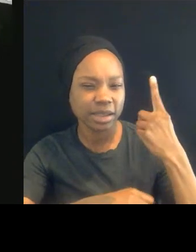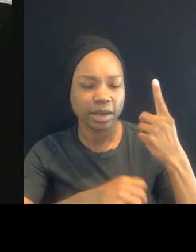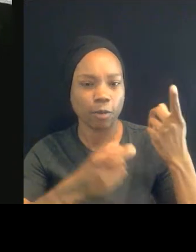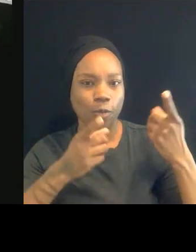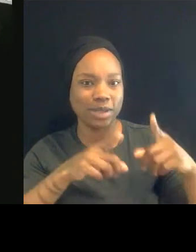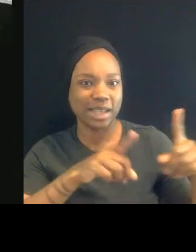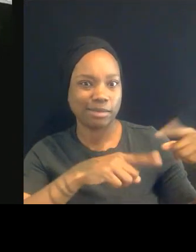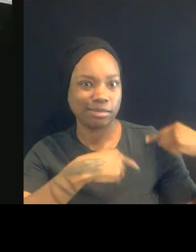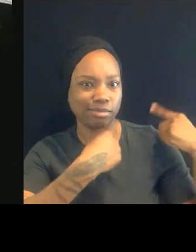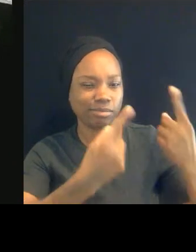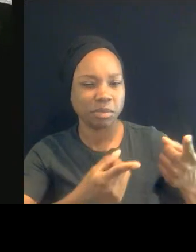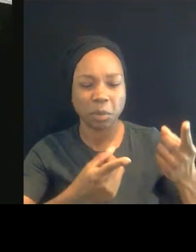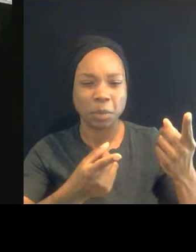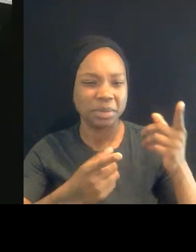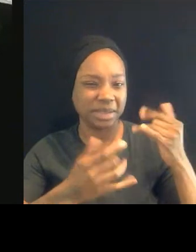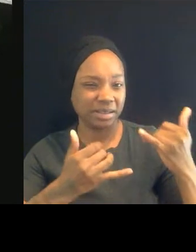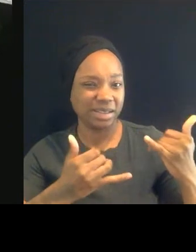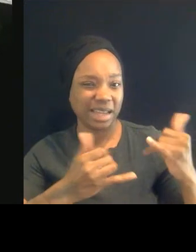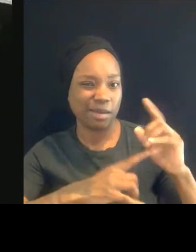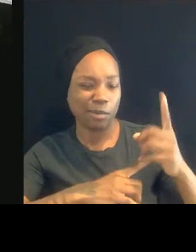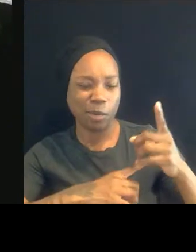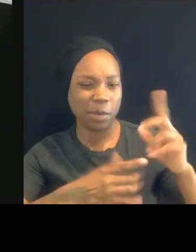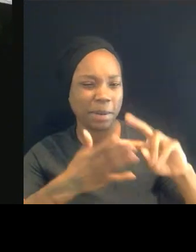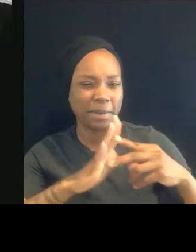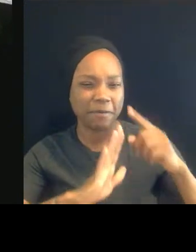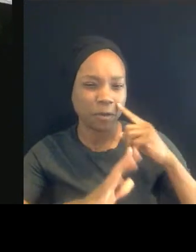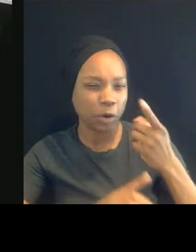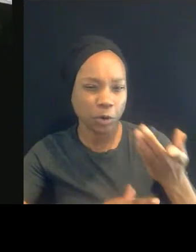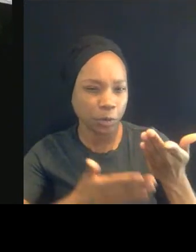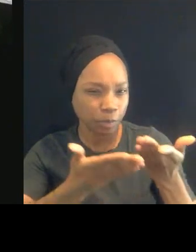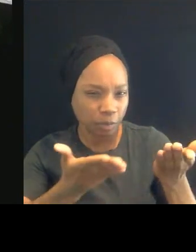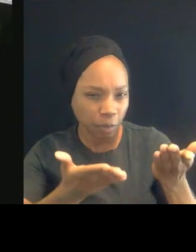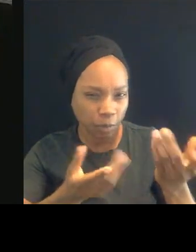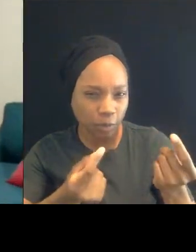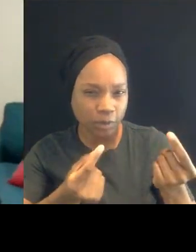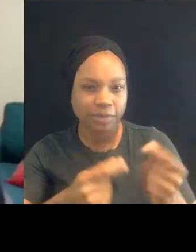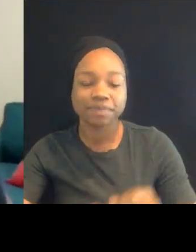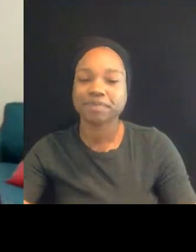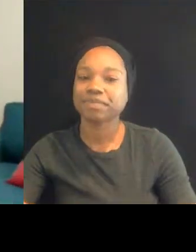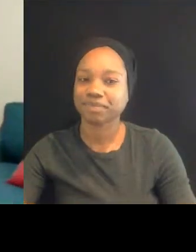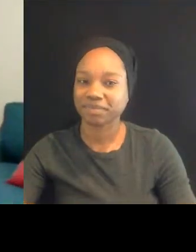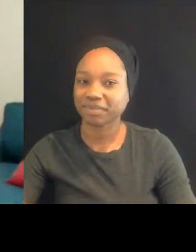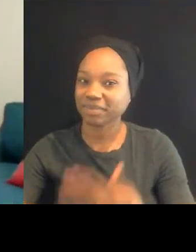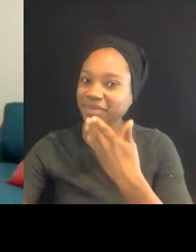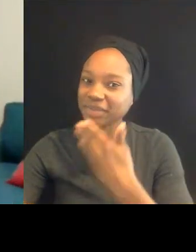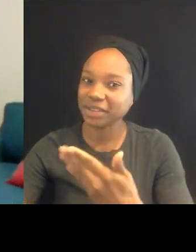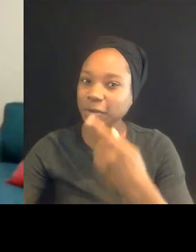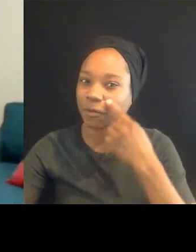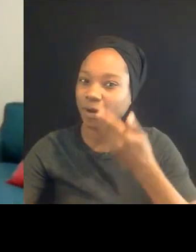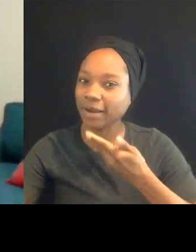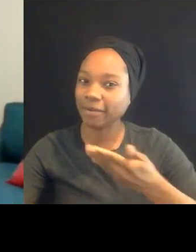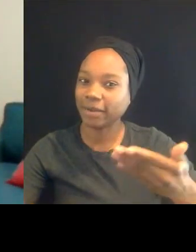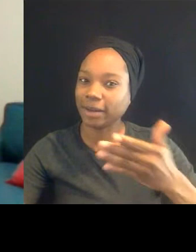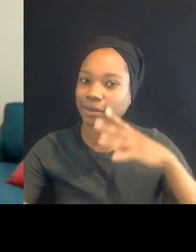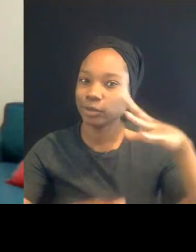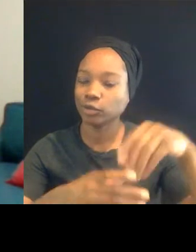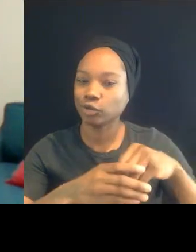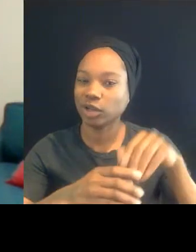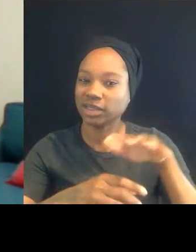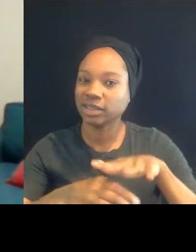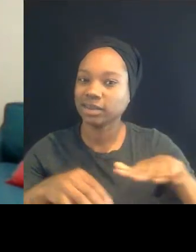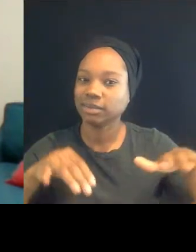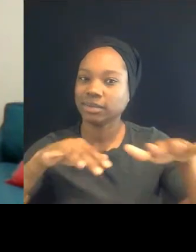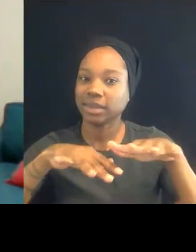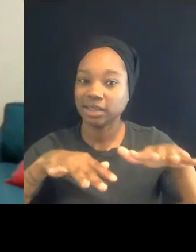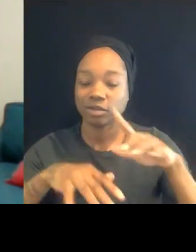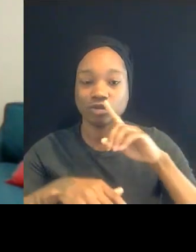Dr. thank you for inviting me and allowing me to be in this space. What it really means to me is a point of reflection. And